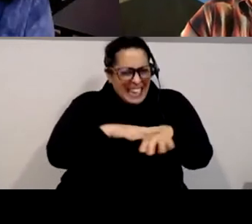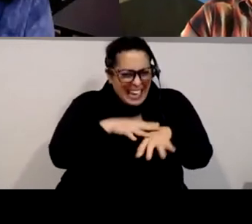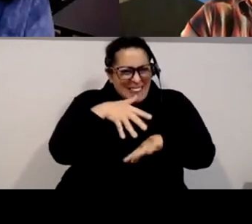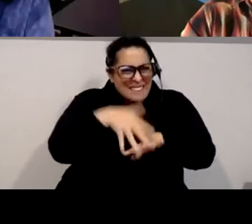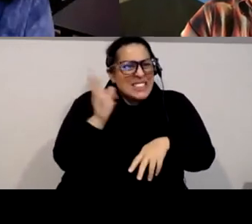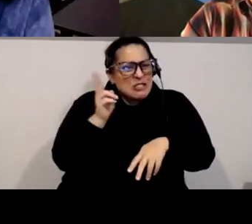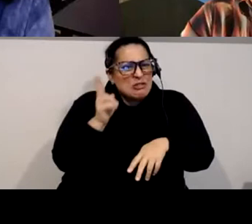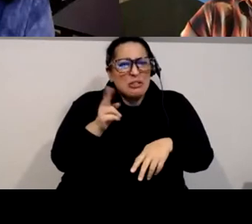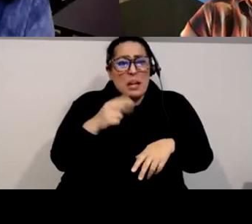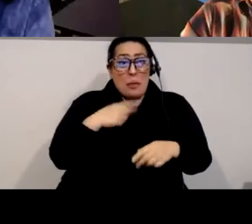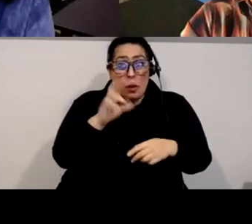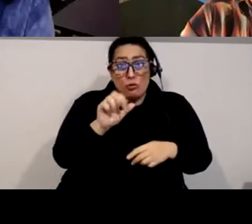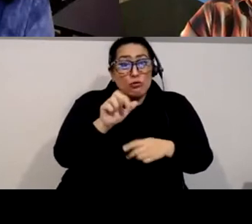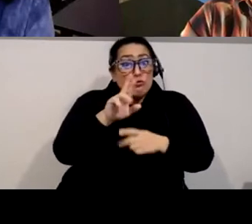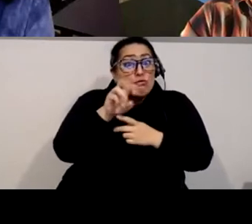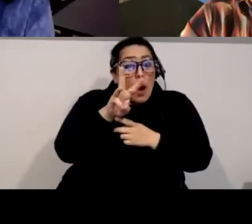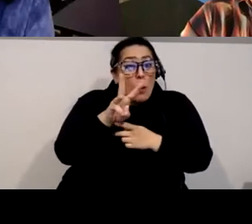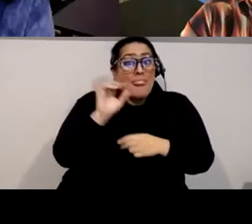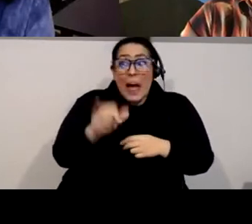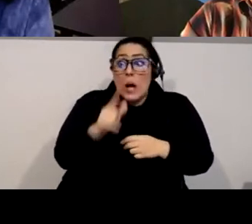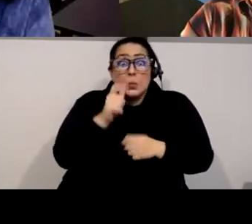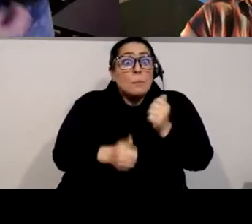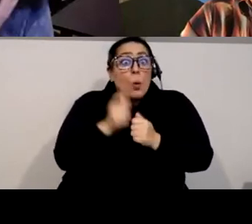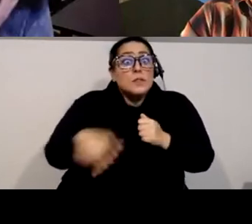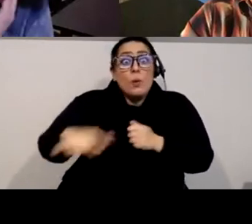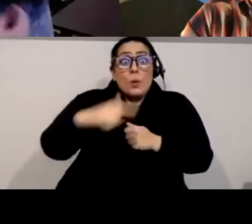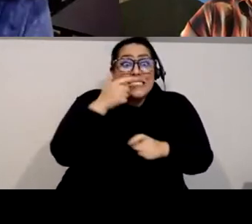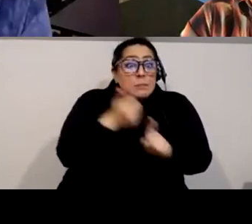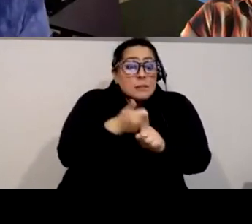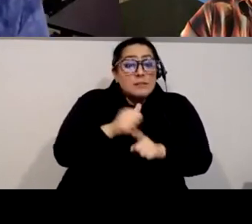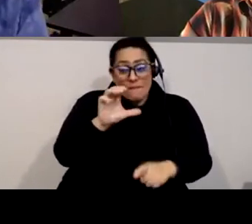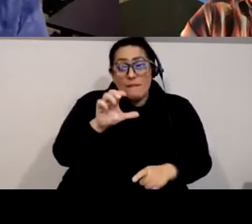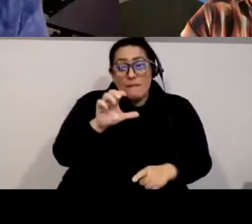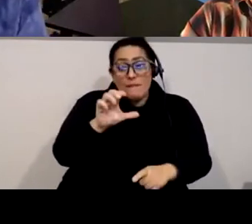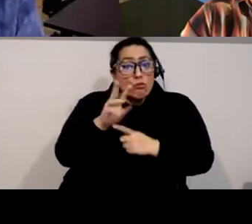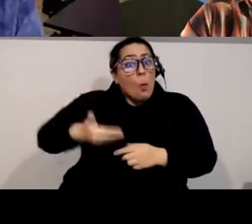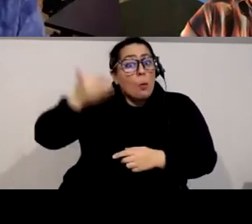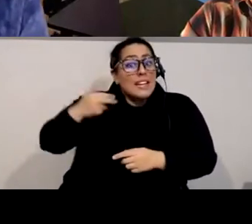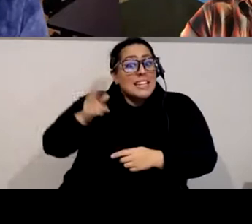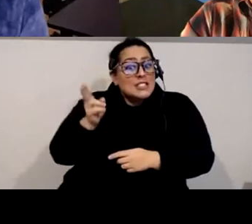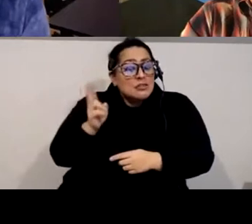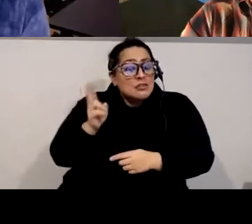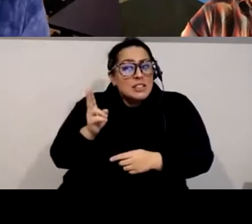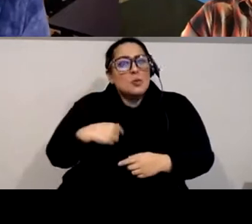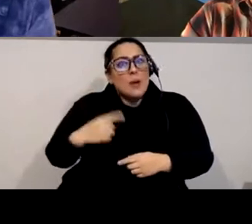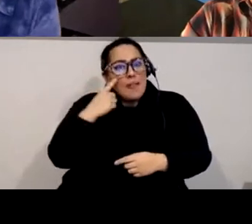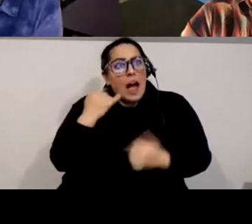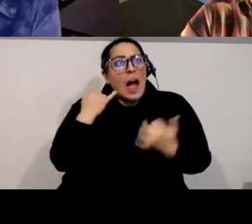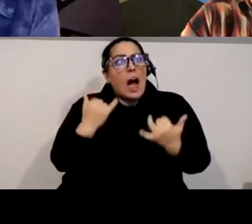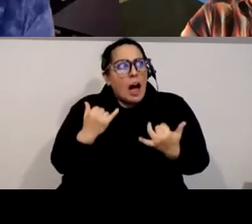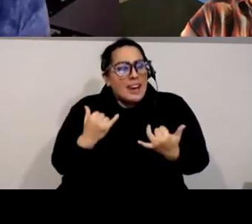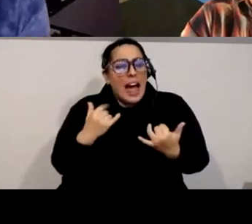and if i i think about my young self and if i would have known things about our community which i'm learning now